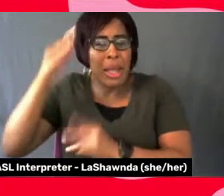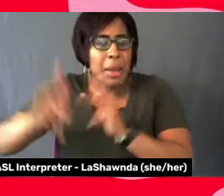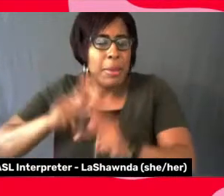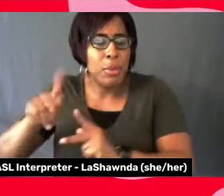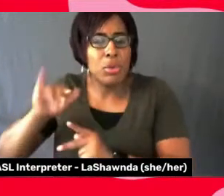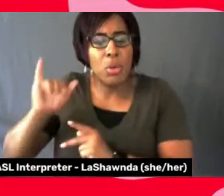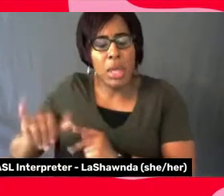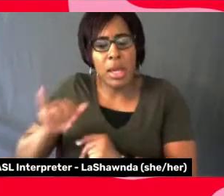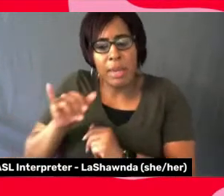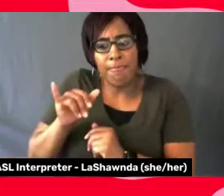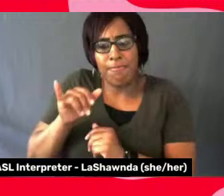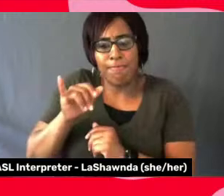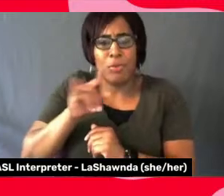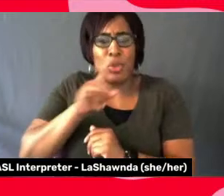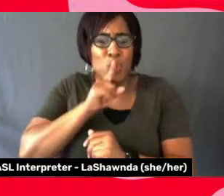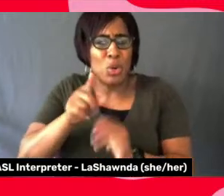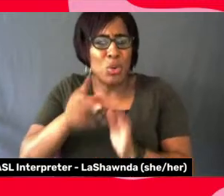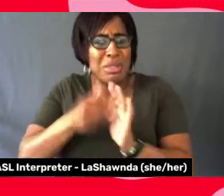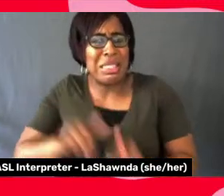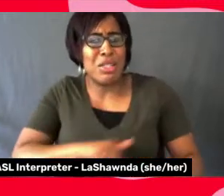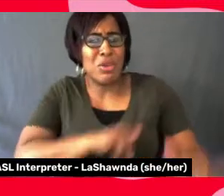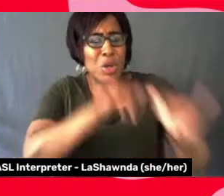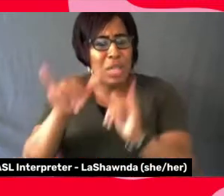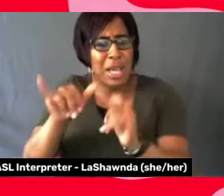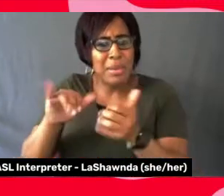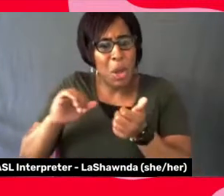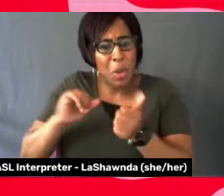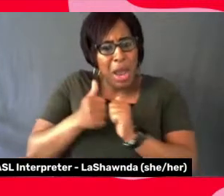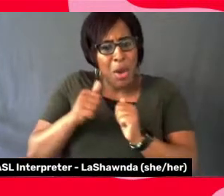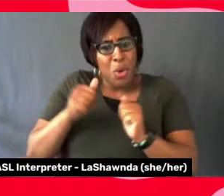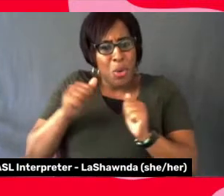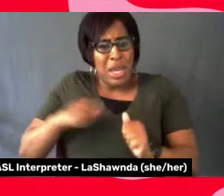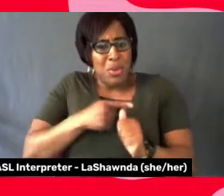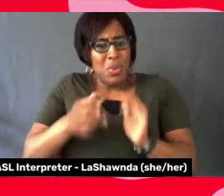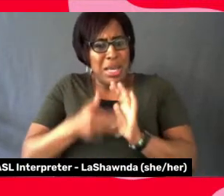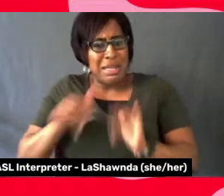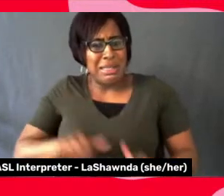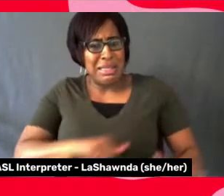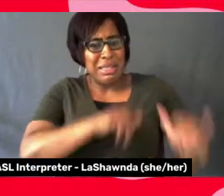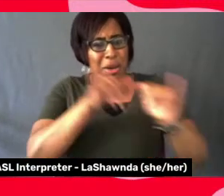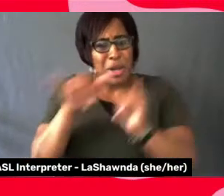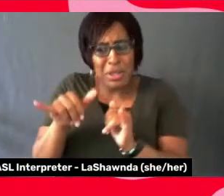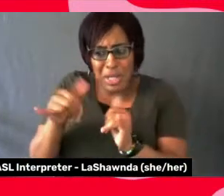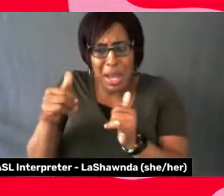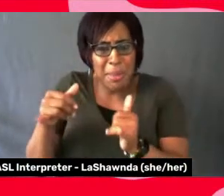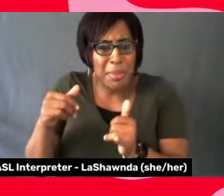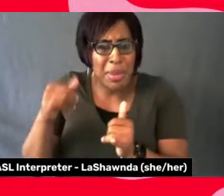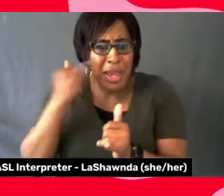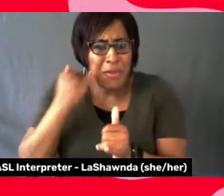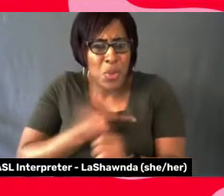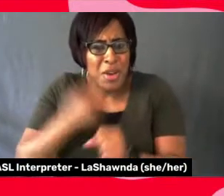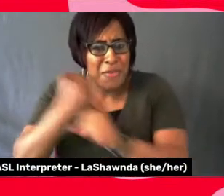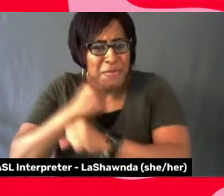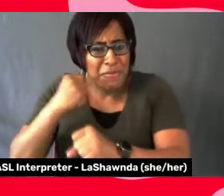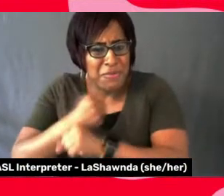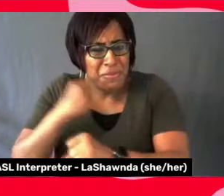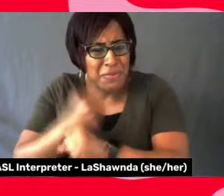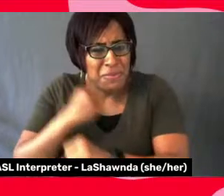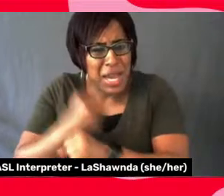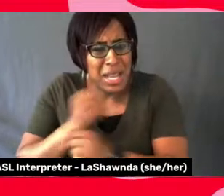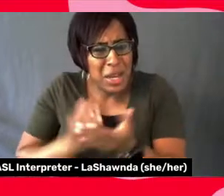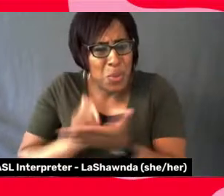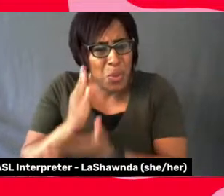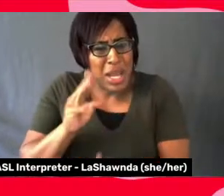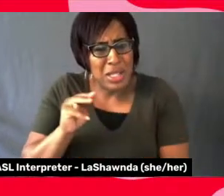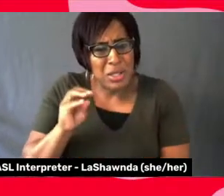and how could we be, you know, putting out these stereotypes when we had just, you know, been fighting the civil rights movement. So I think it is important to talk about